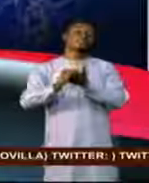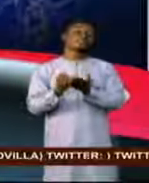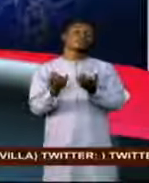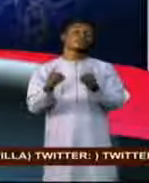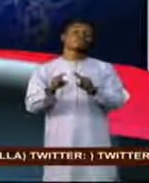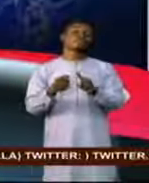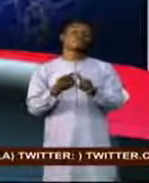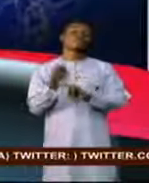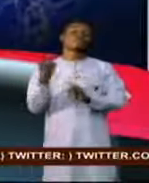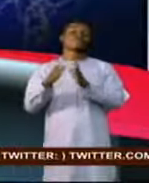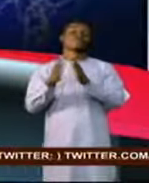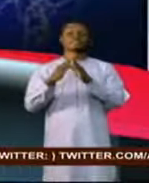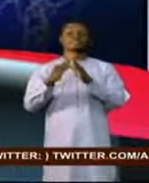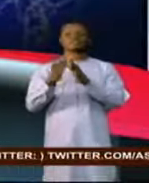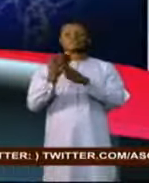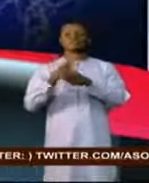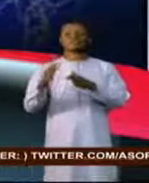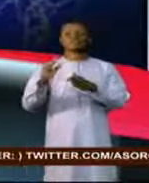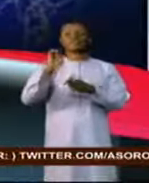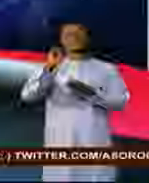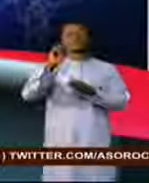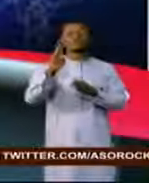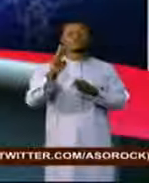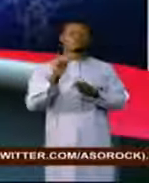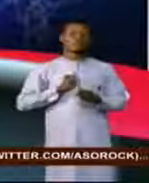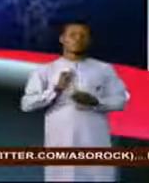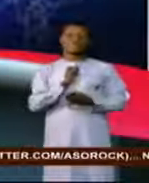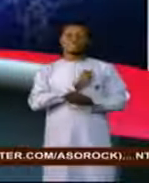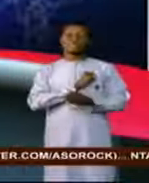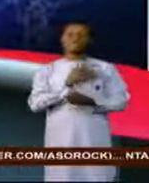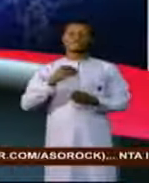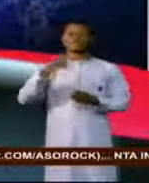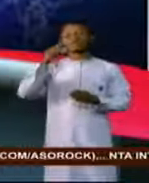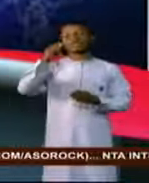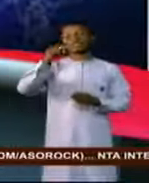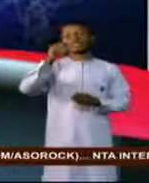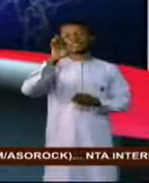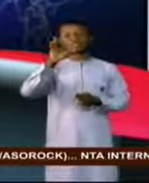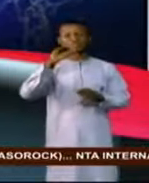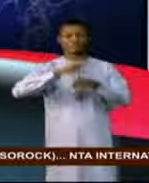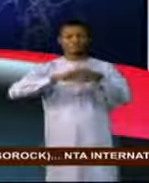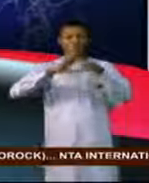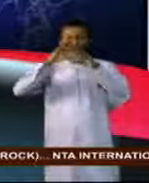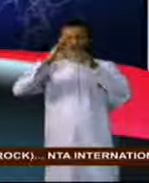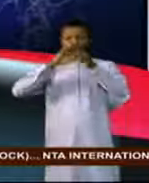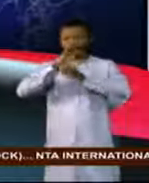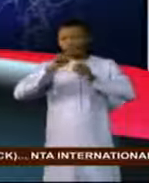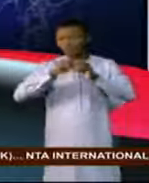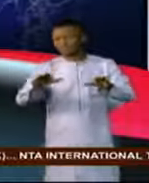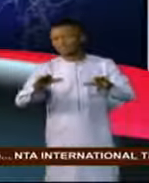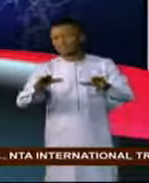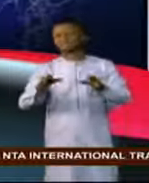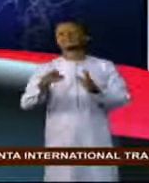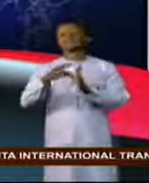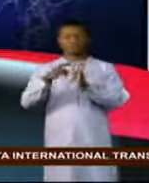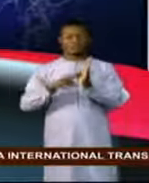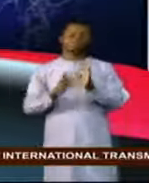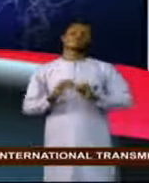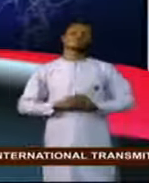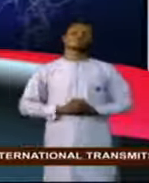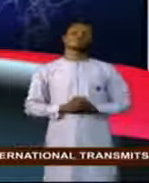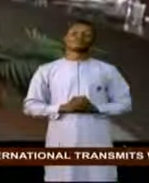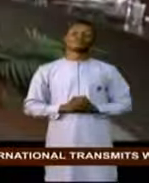of the meeting between European Union Ambassadors and the Presidential Task Force on COVID-19. Usman Aliwu reports.